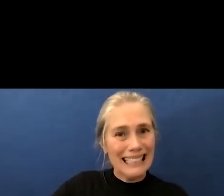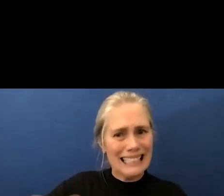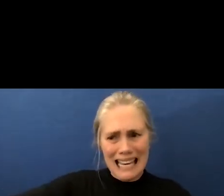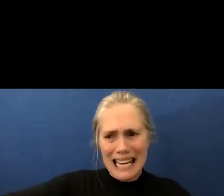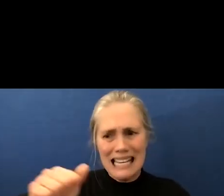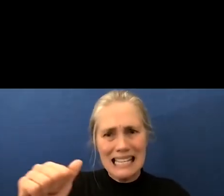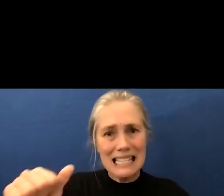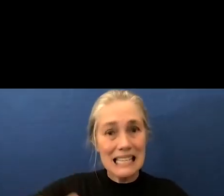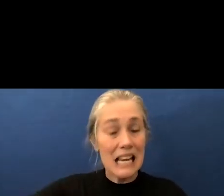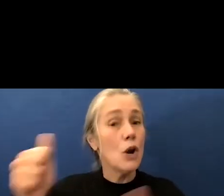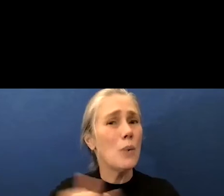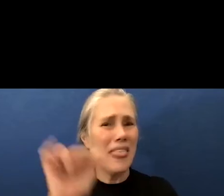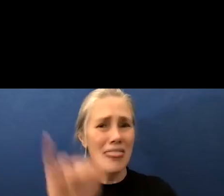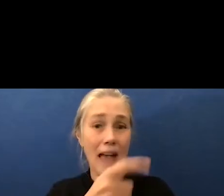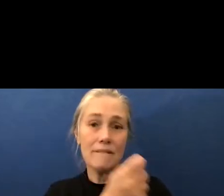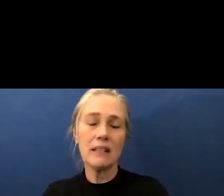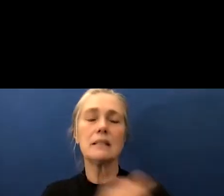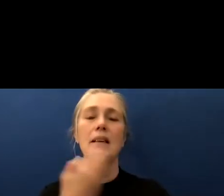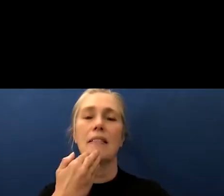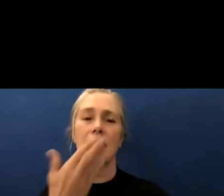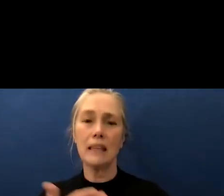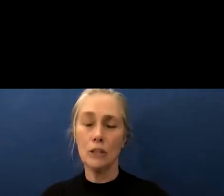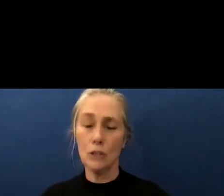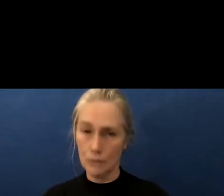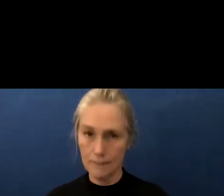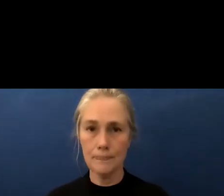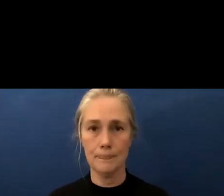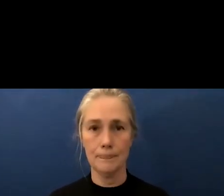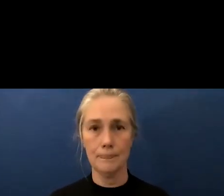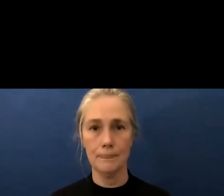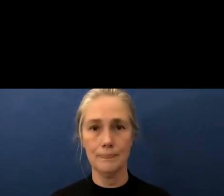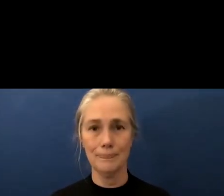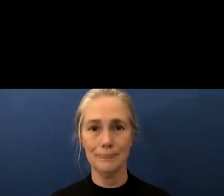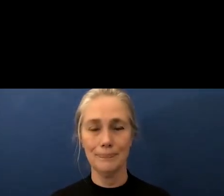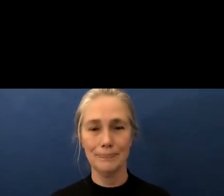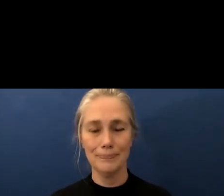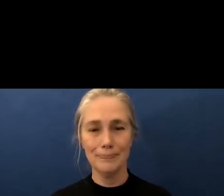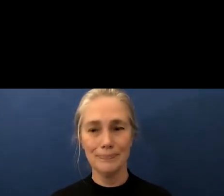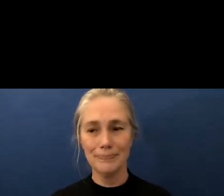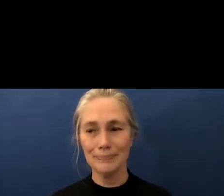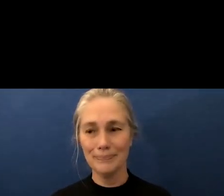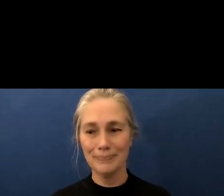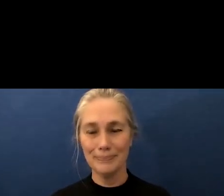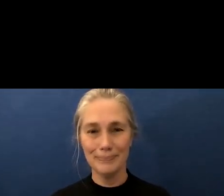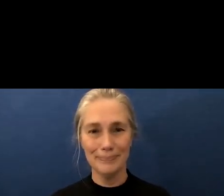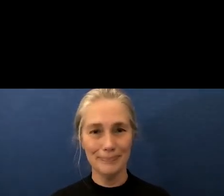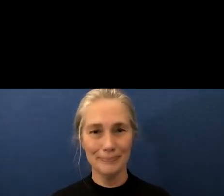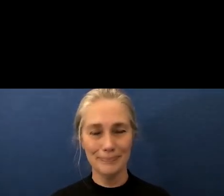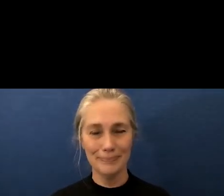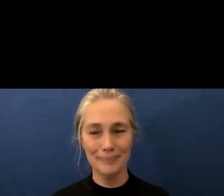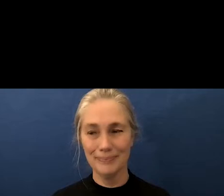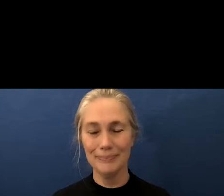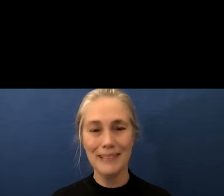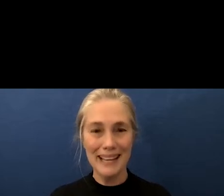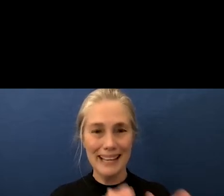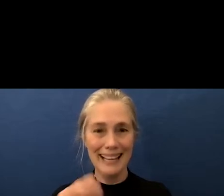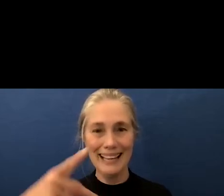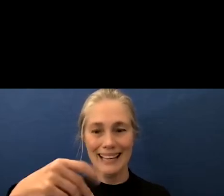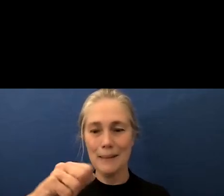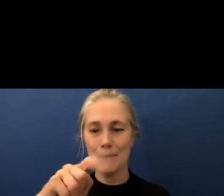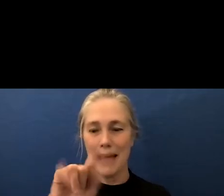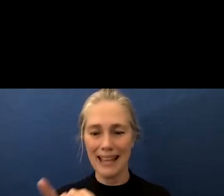with this vaccine thank you thank you thank you next speaker is patty campos